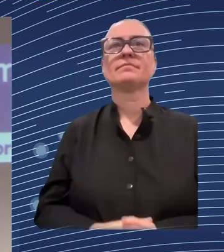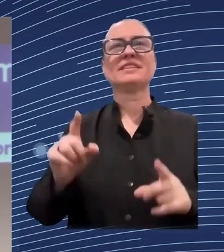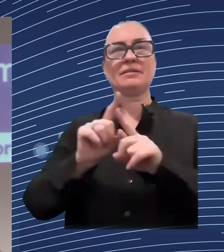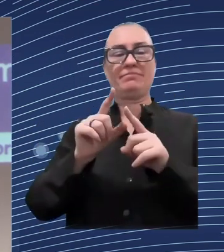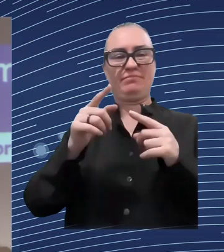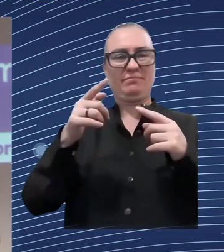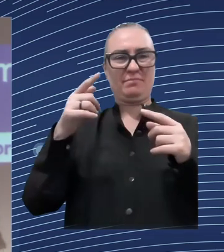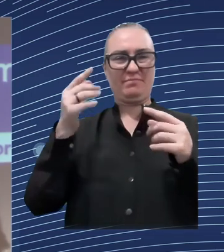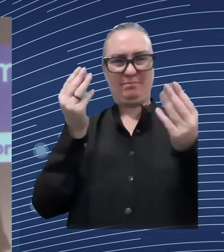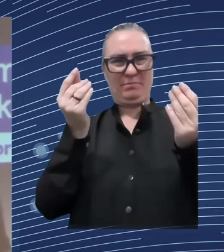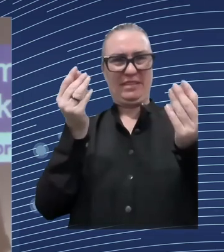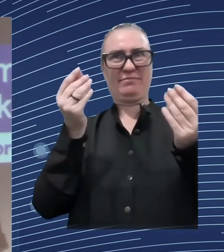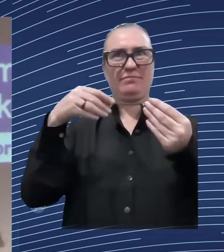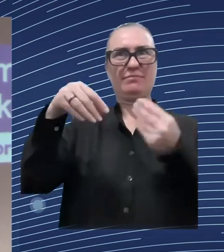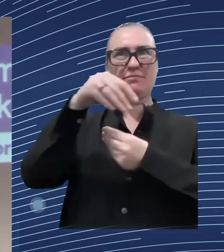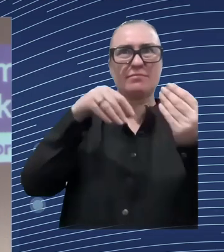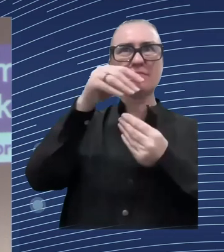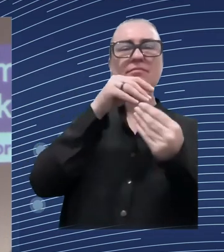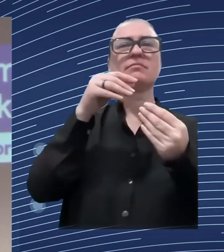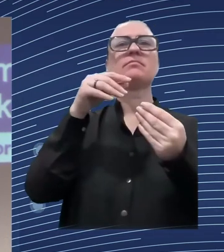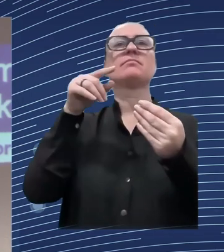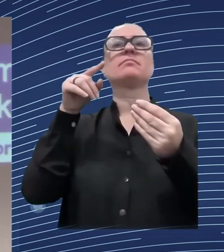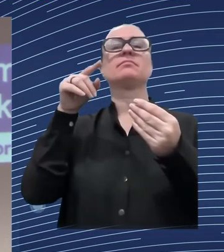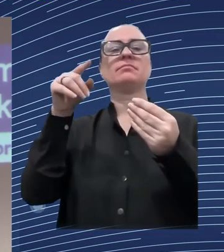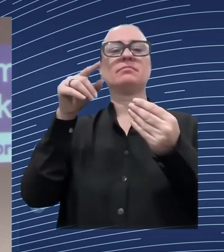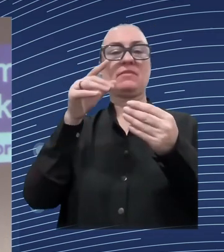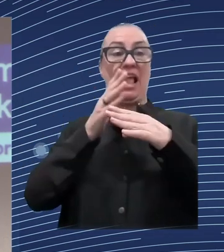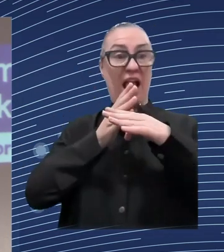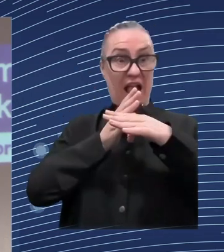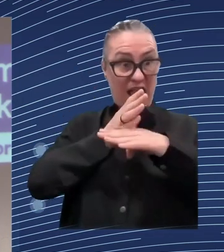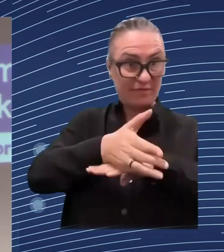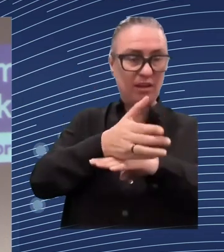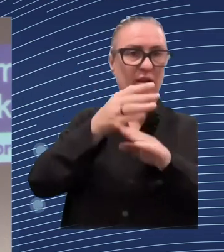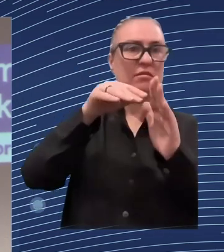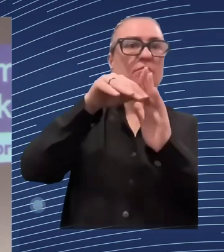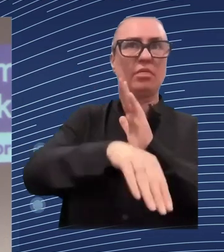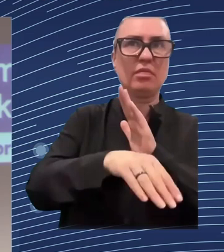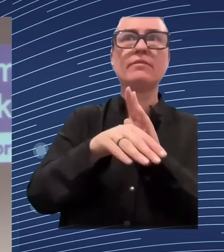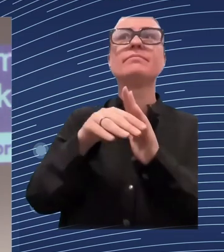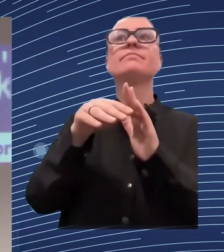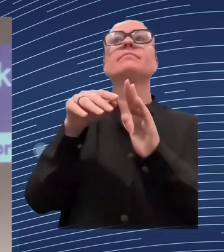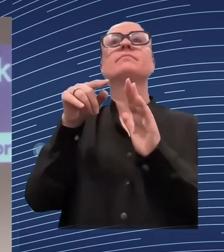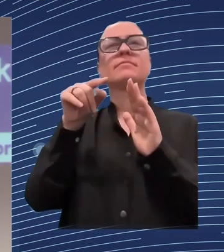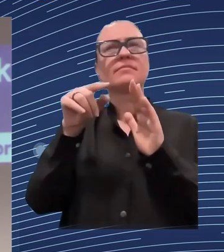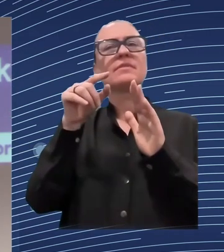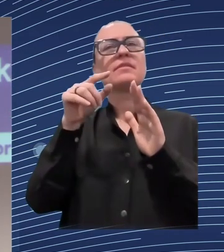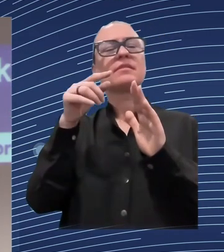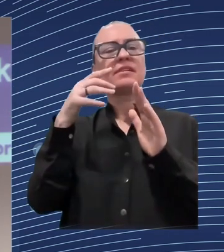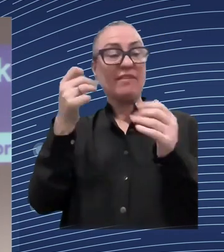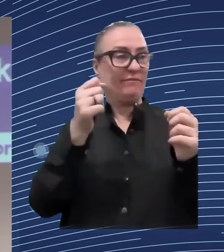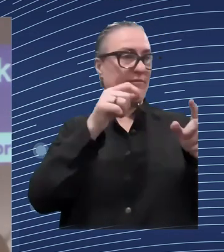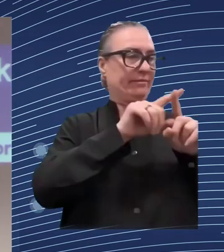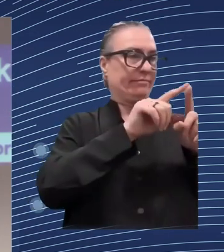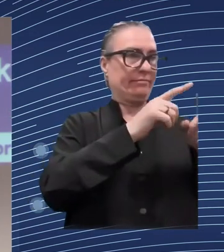researchers. We are seeing really the impact of these changes on our daily life. What kind of impacts on